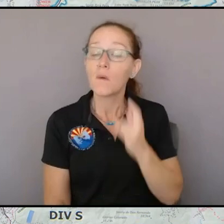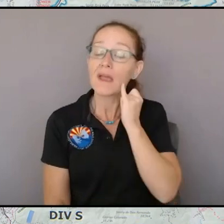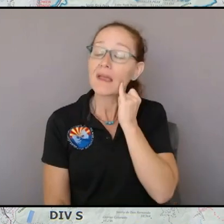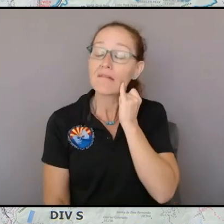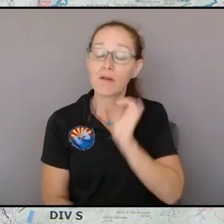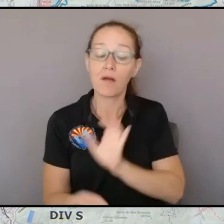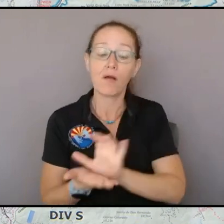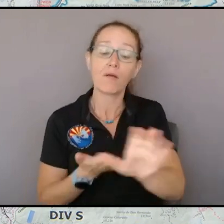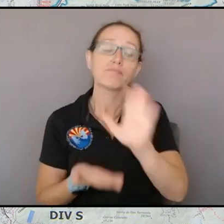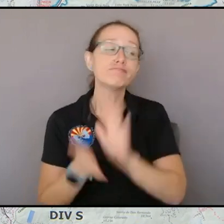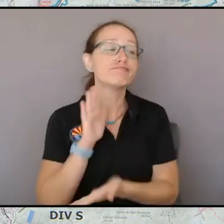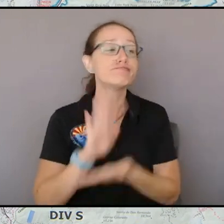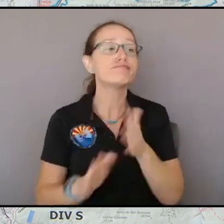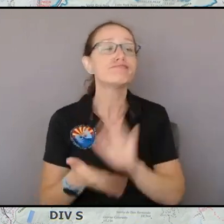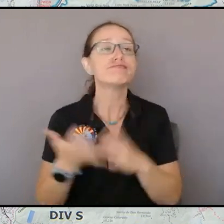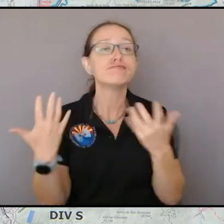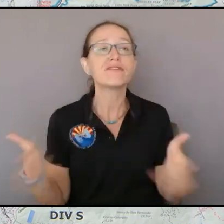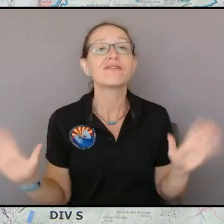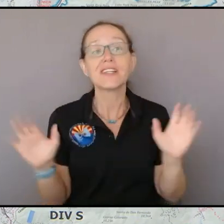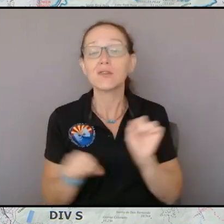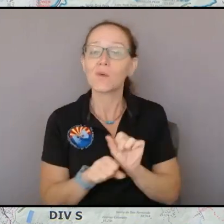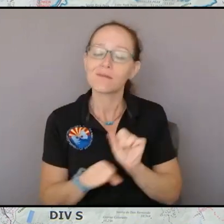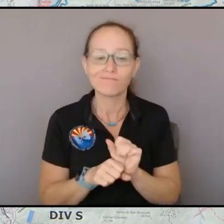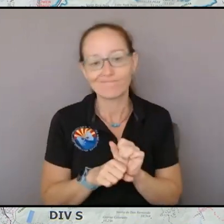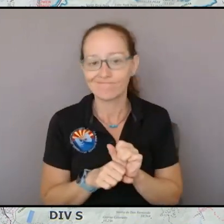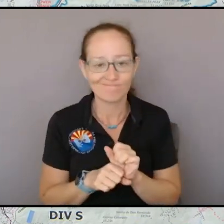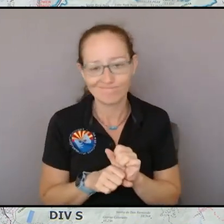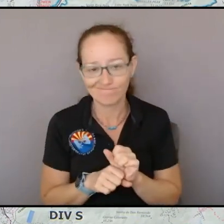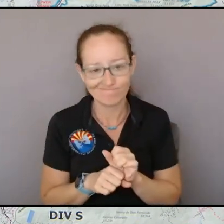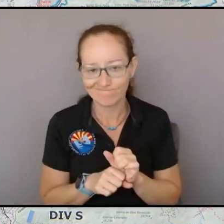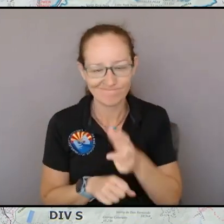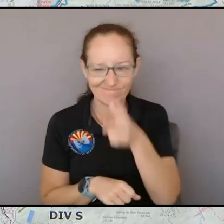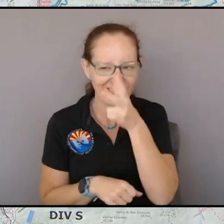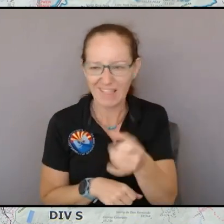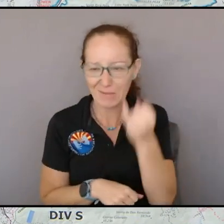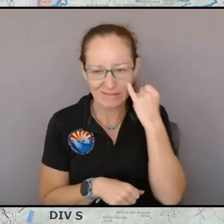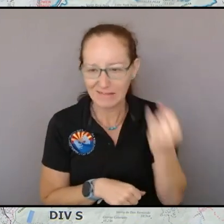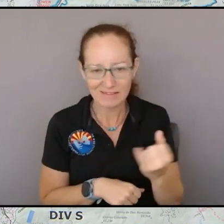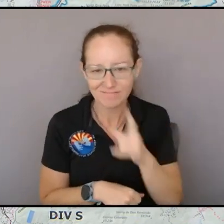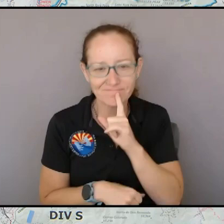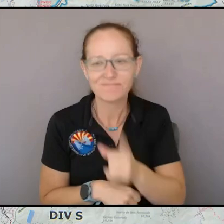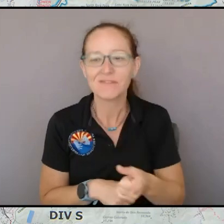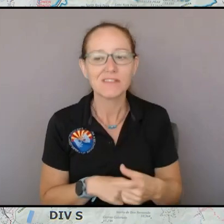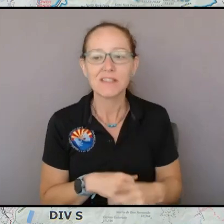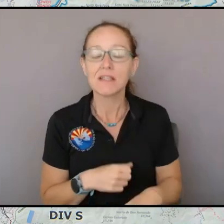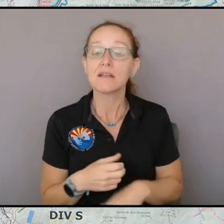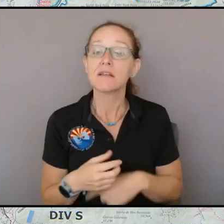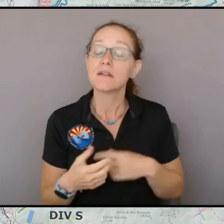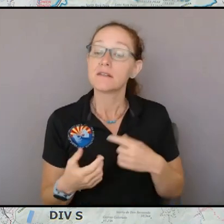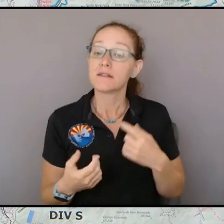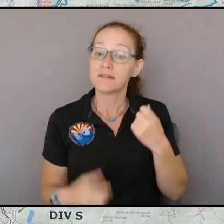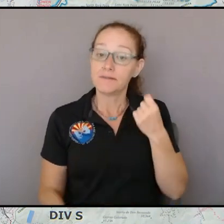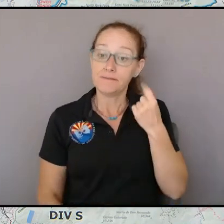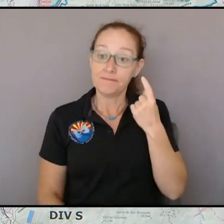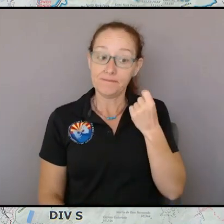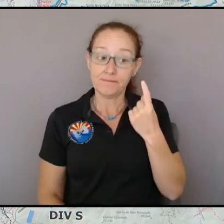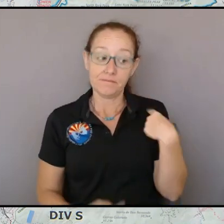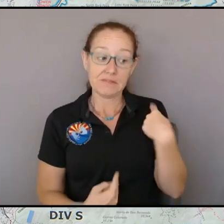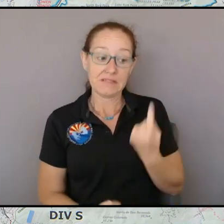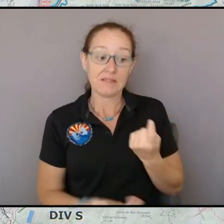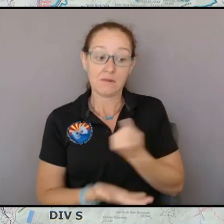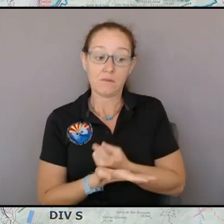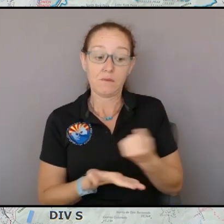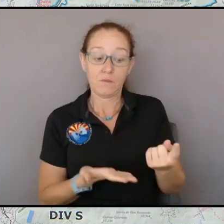idea as a matter of fact and and the main reason for that is that when you think about you know if you if you looked at the last week of this fire